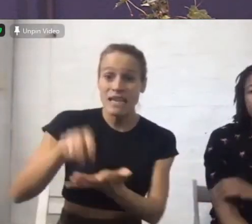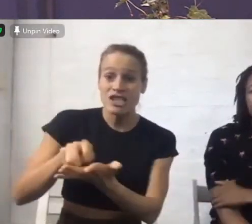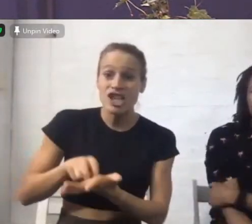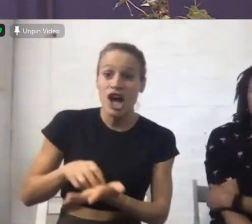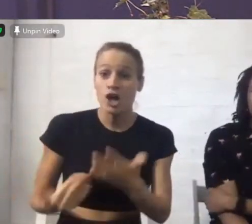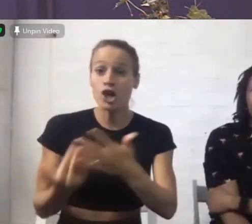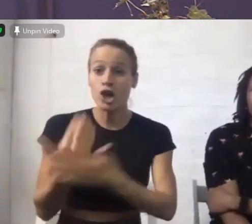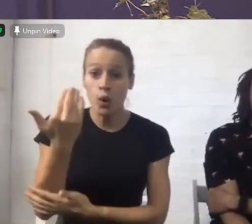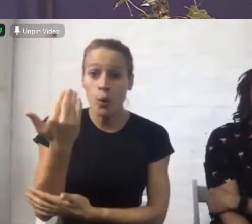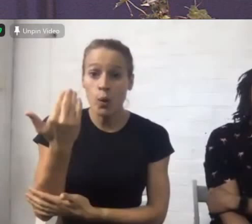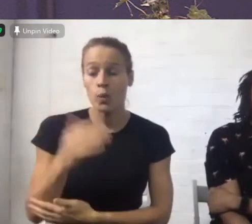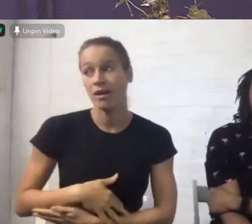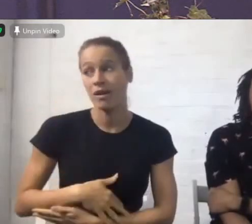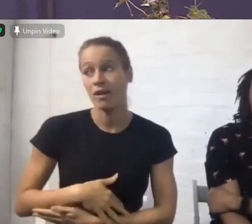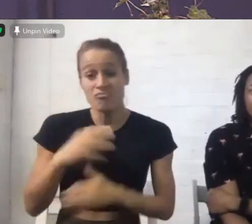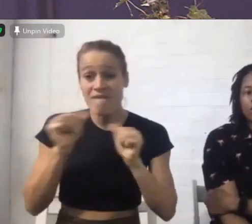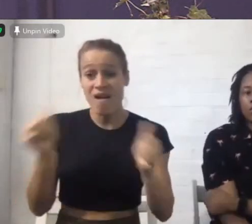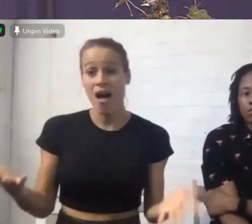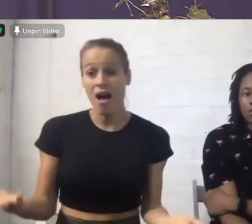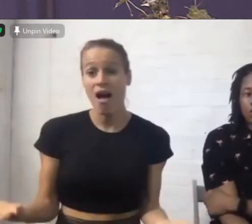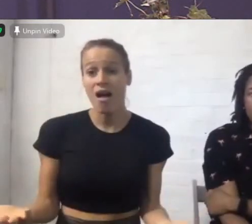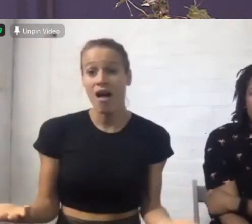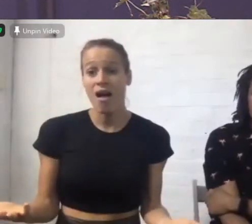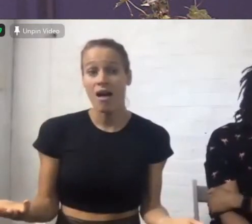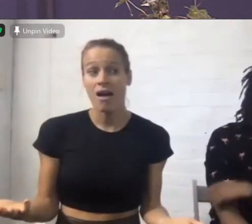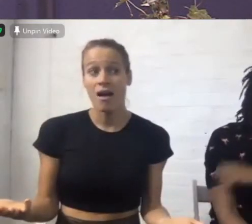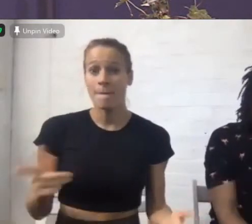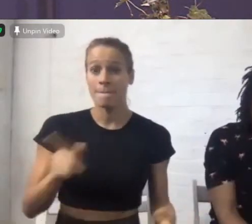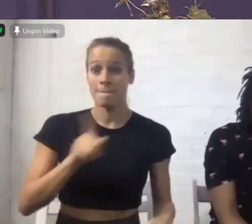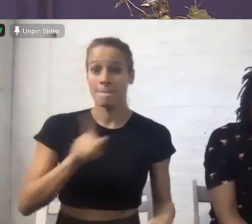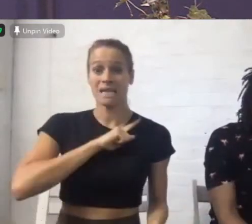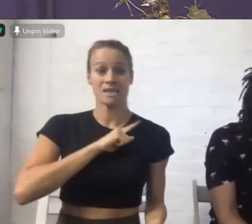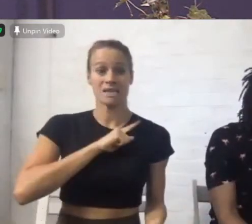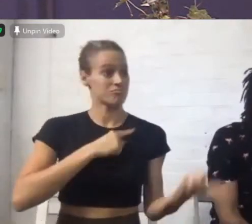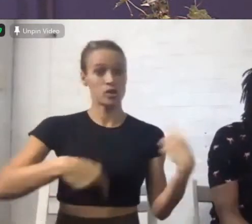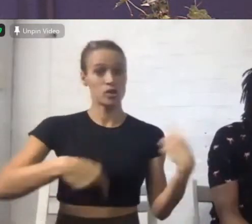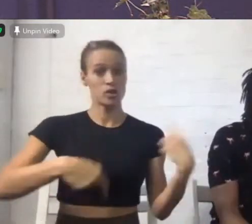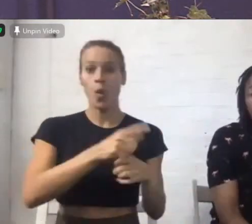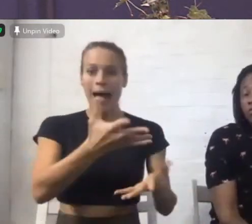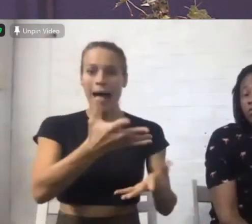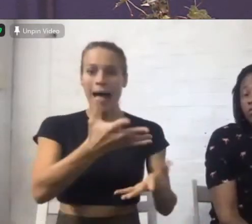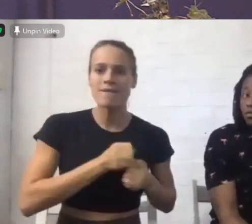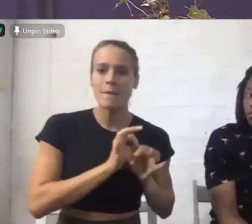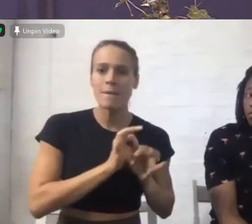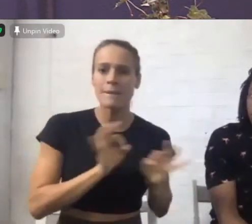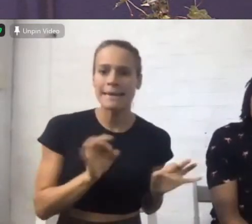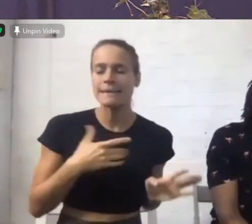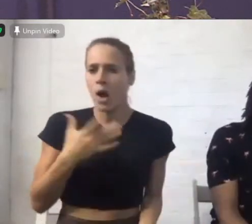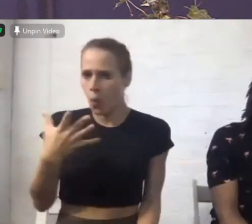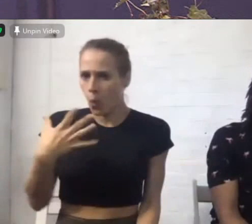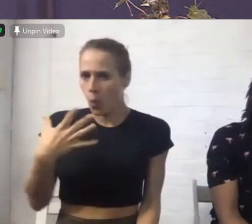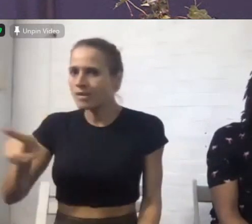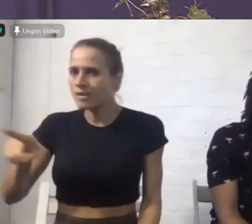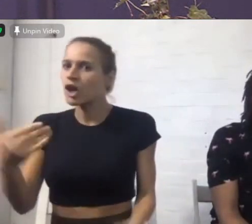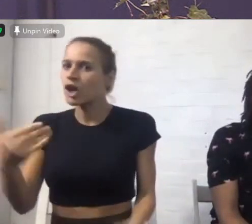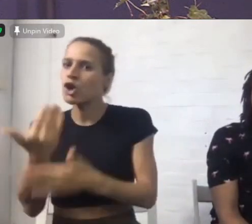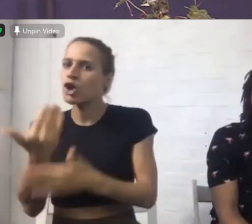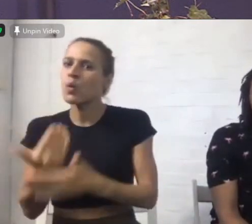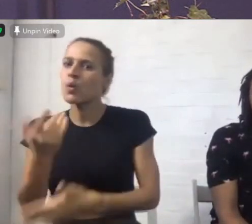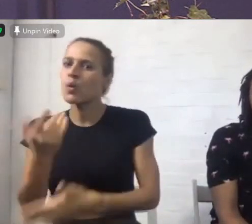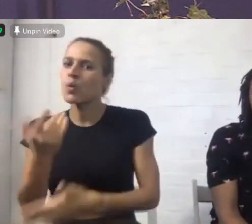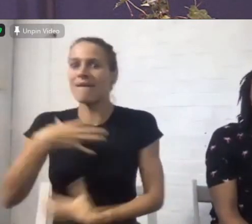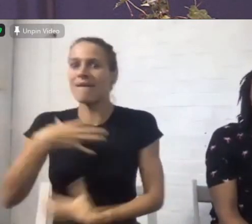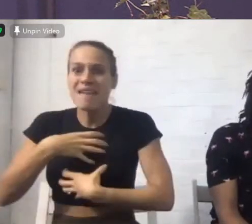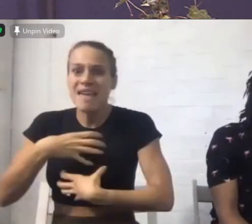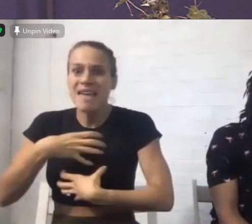be leading the way in fear you know Sarah was saying she went to Ikea we went to Ikea the other day